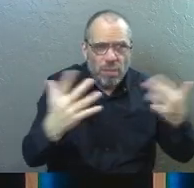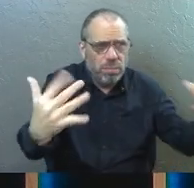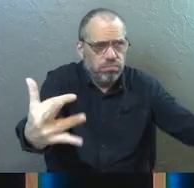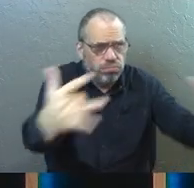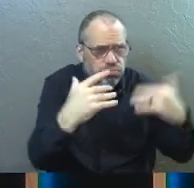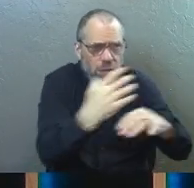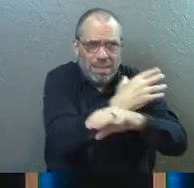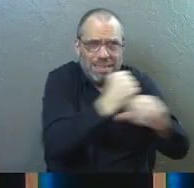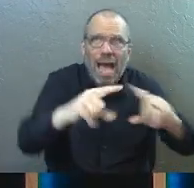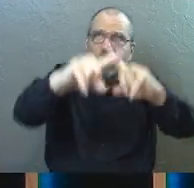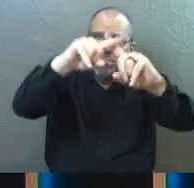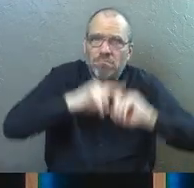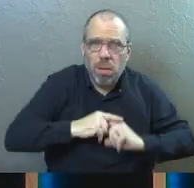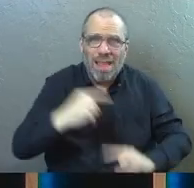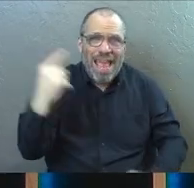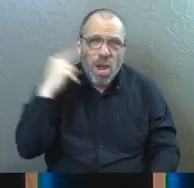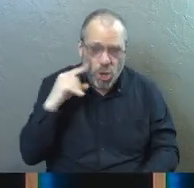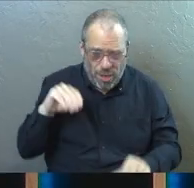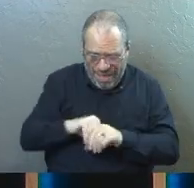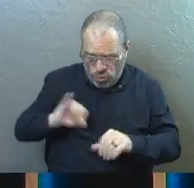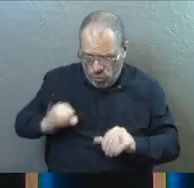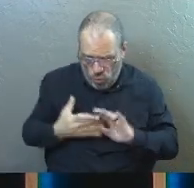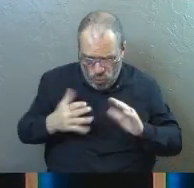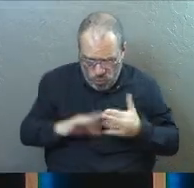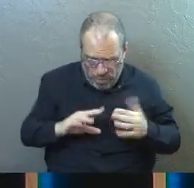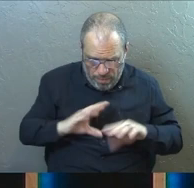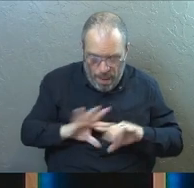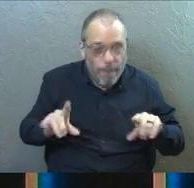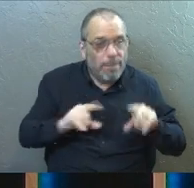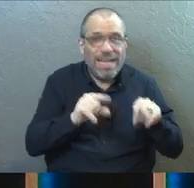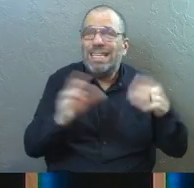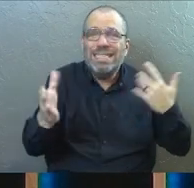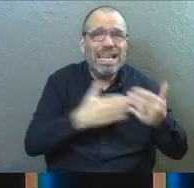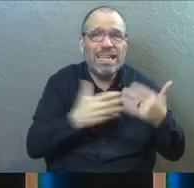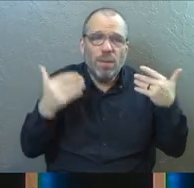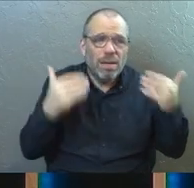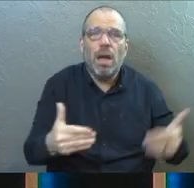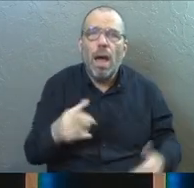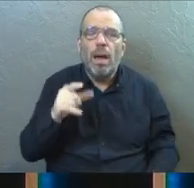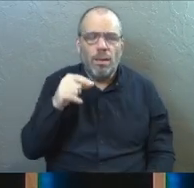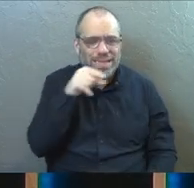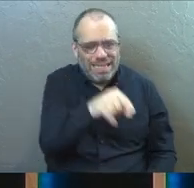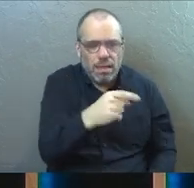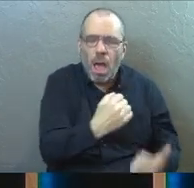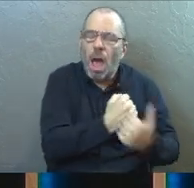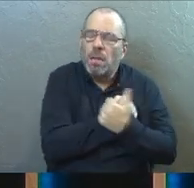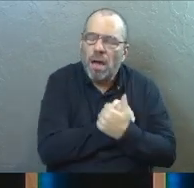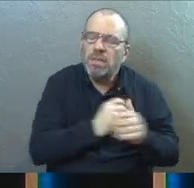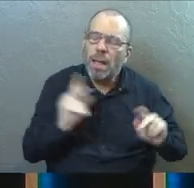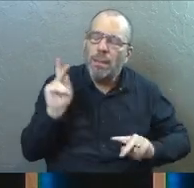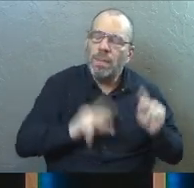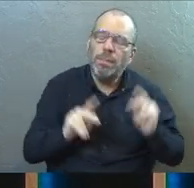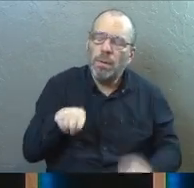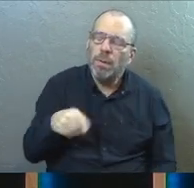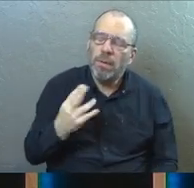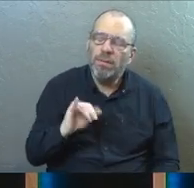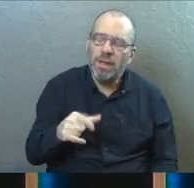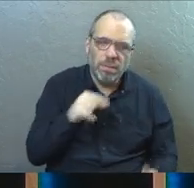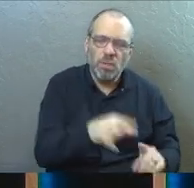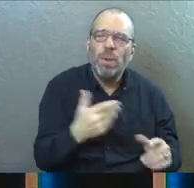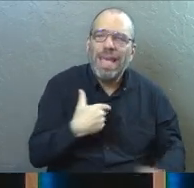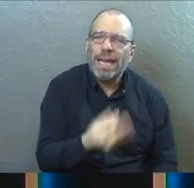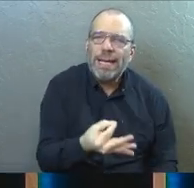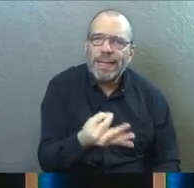Christ. You know they heard about it back in Jerusalem, but he does it anyway. Why? Because he loves people. So he had